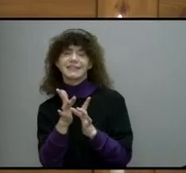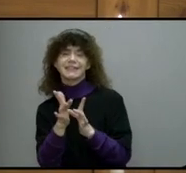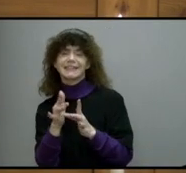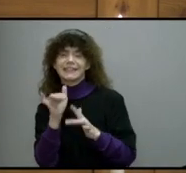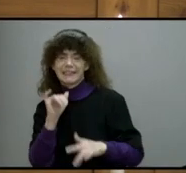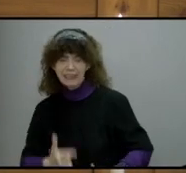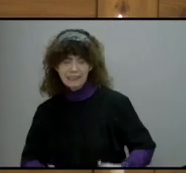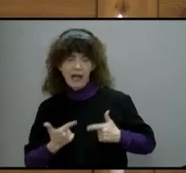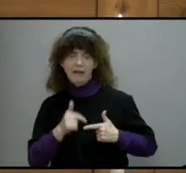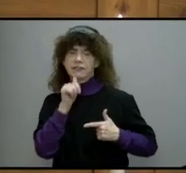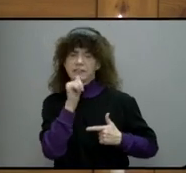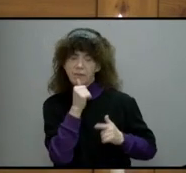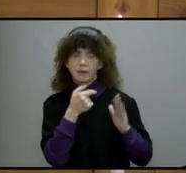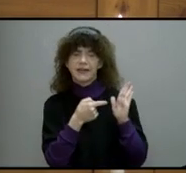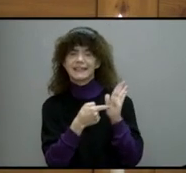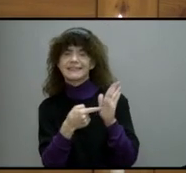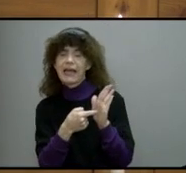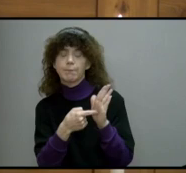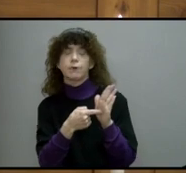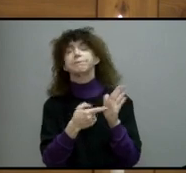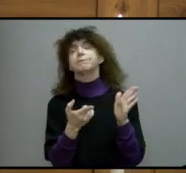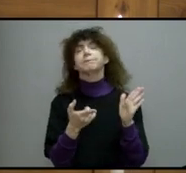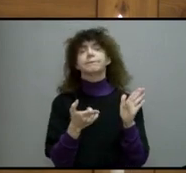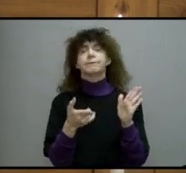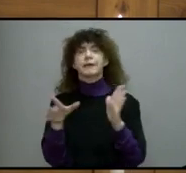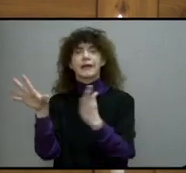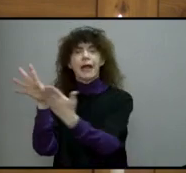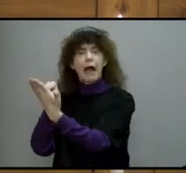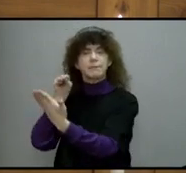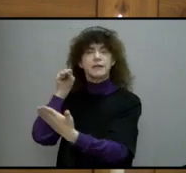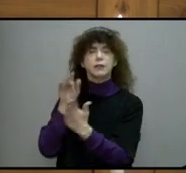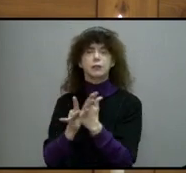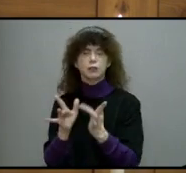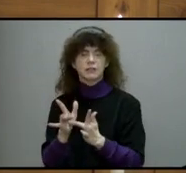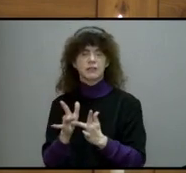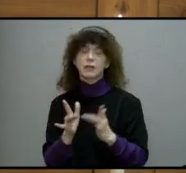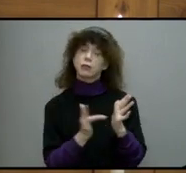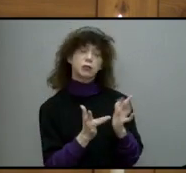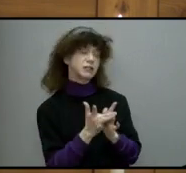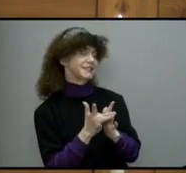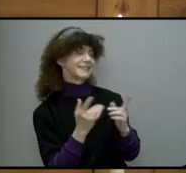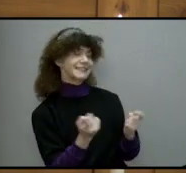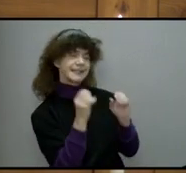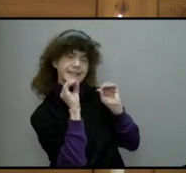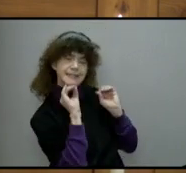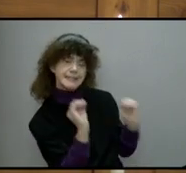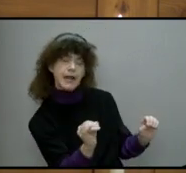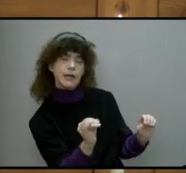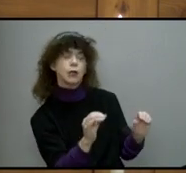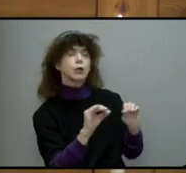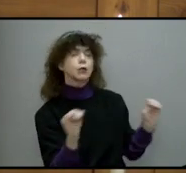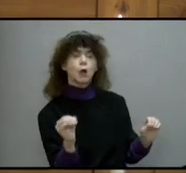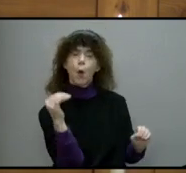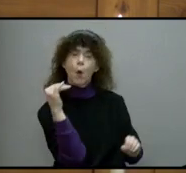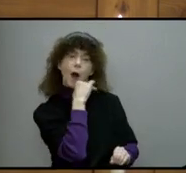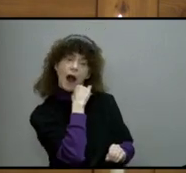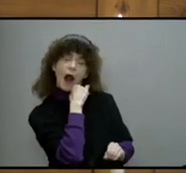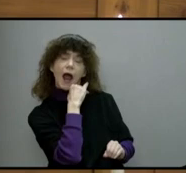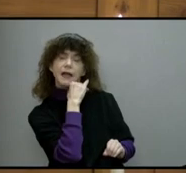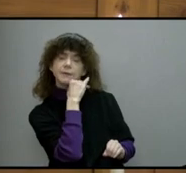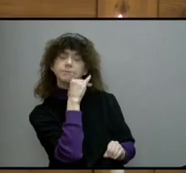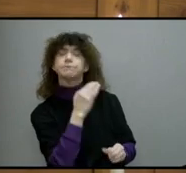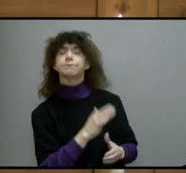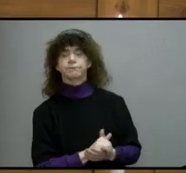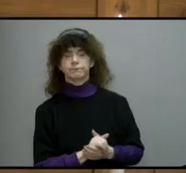so that you might follow in his steps. He committed no sin, neither was deceit found in his mouth.